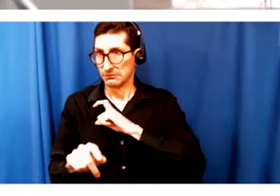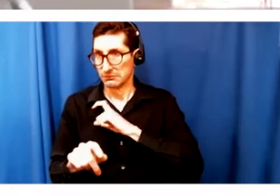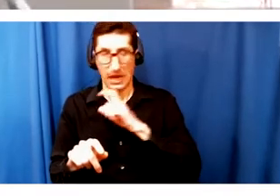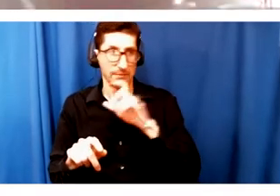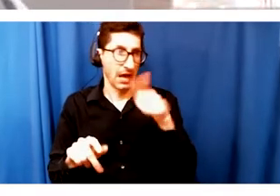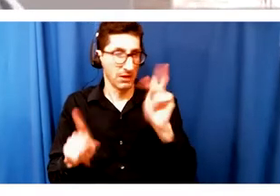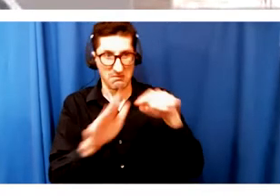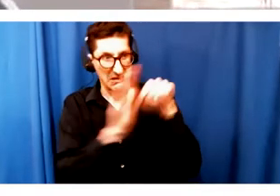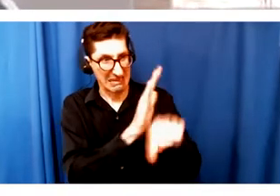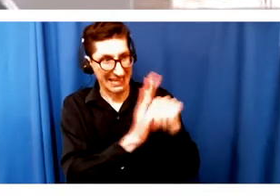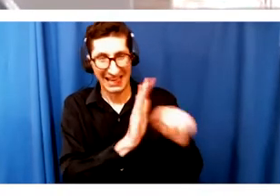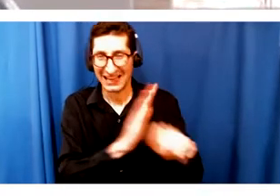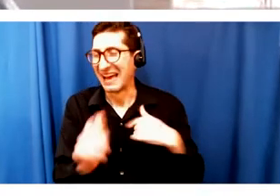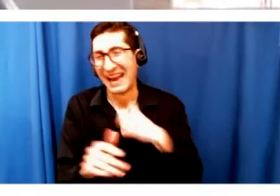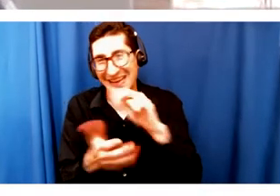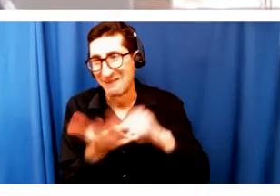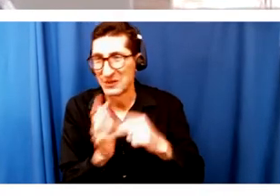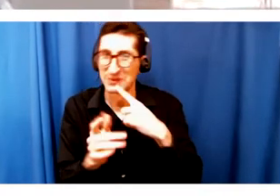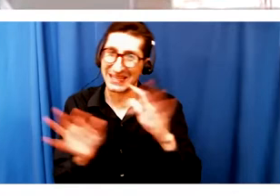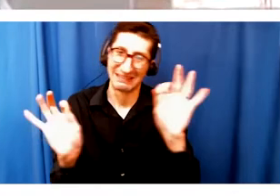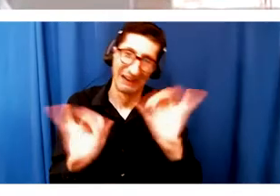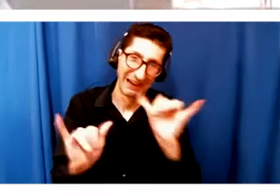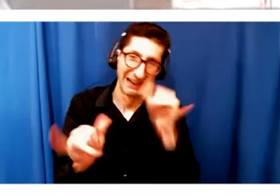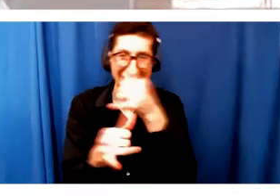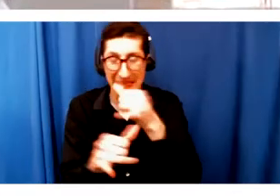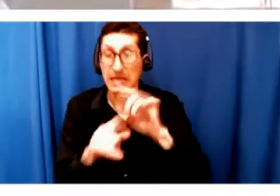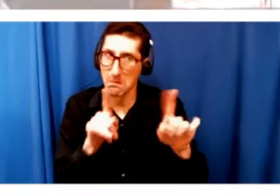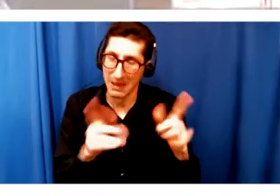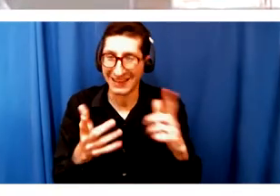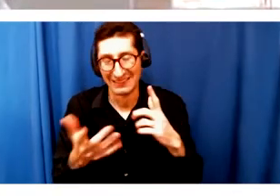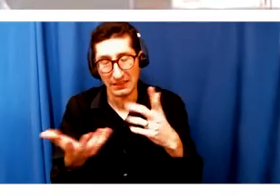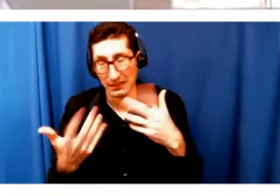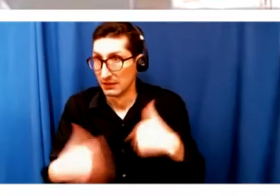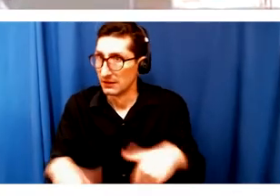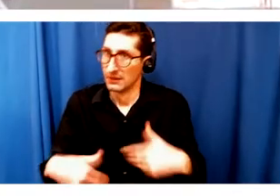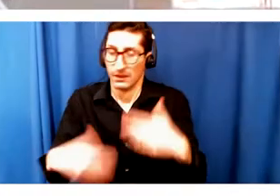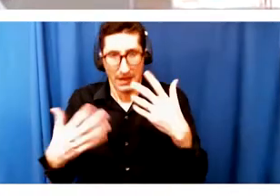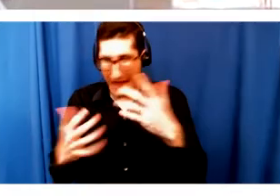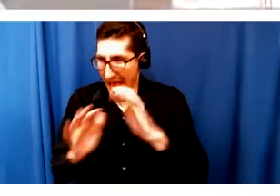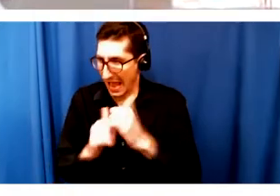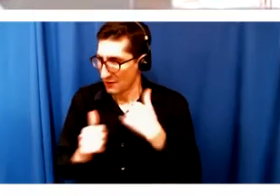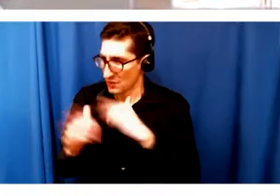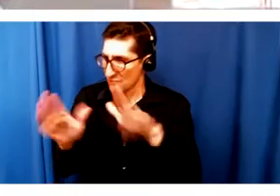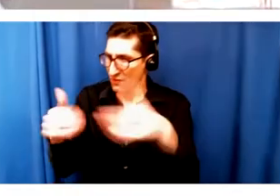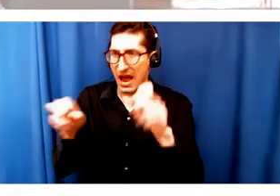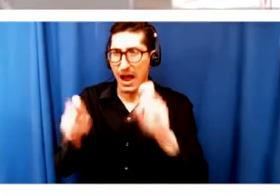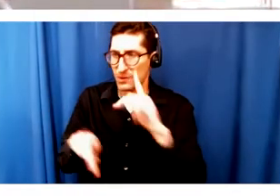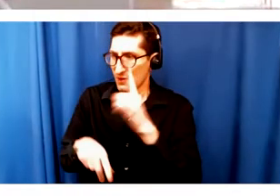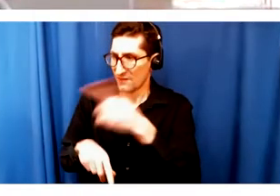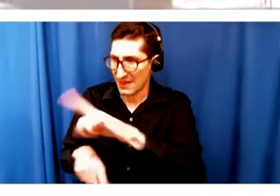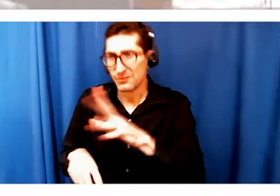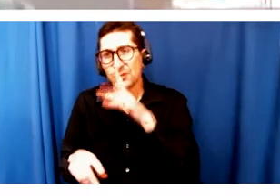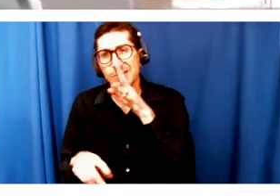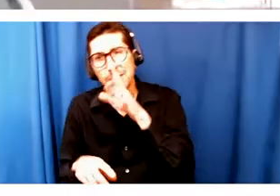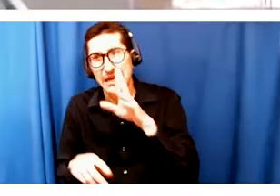giving them an opportunity to speak and to speak through music. And that one of the